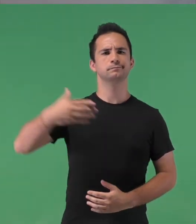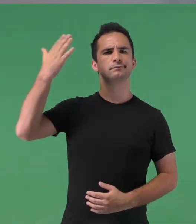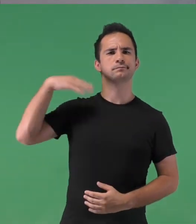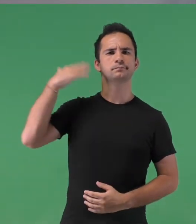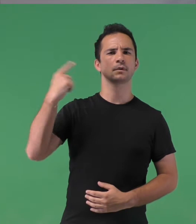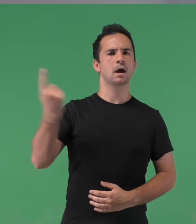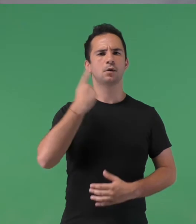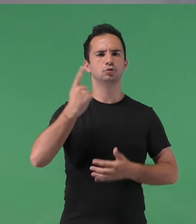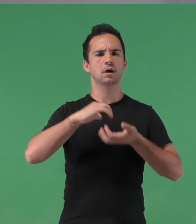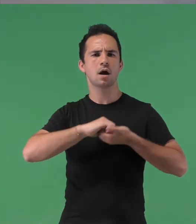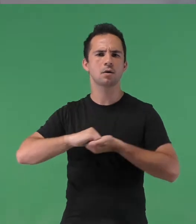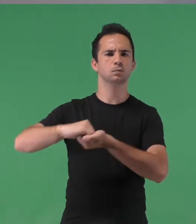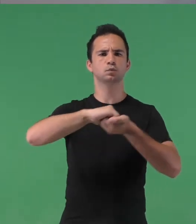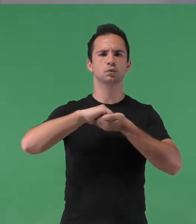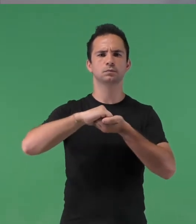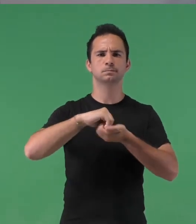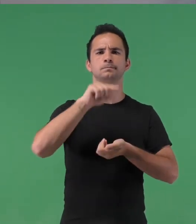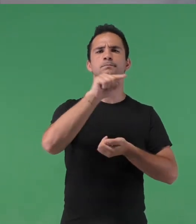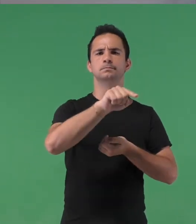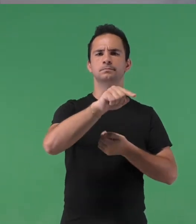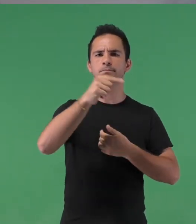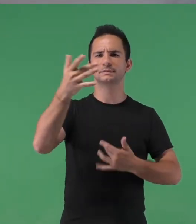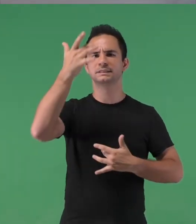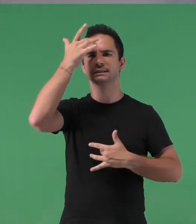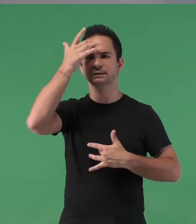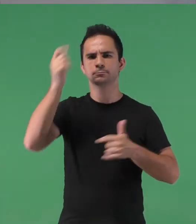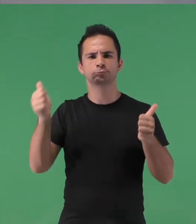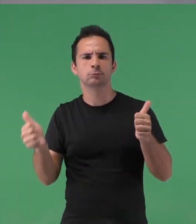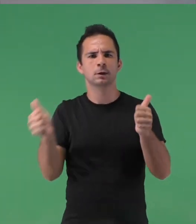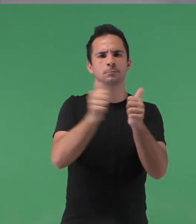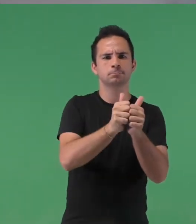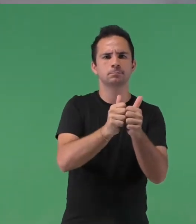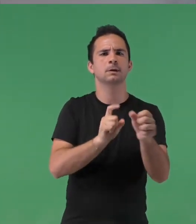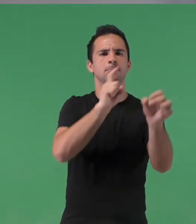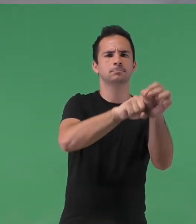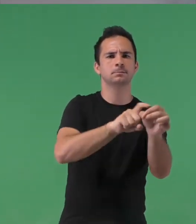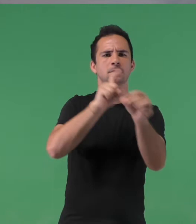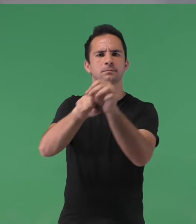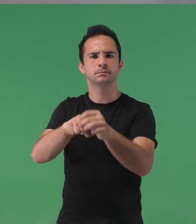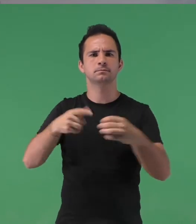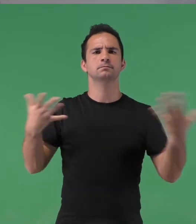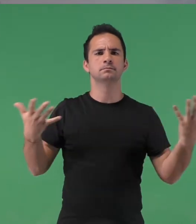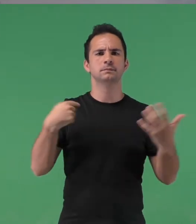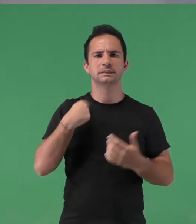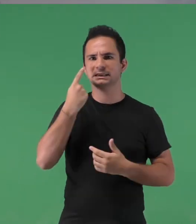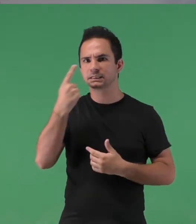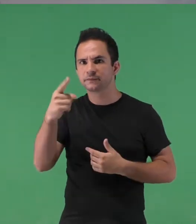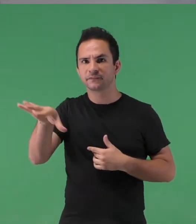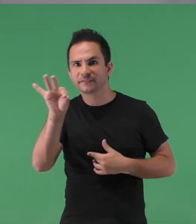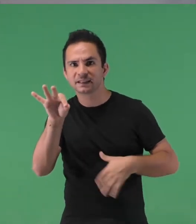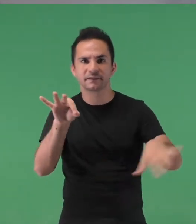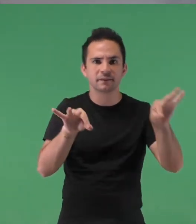had been affiliated with patient associations pretty much a lot that's how we discovered that patients associations have some militations in the develop